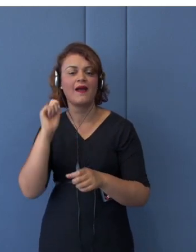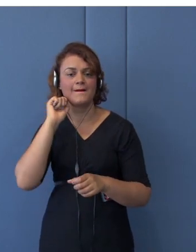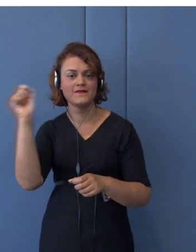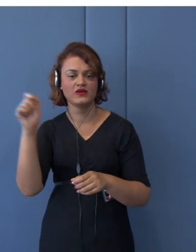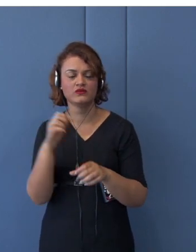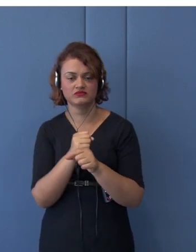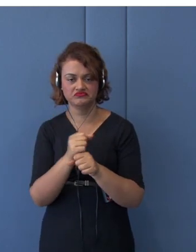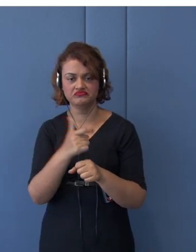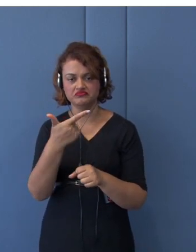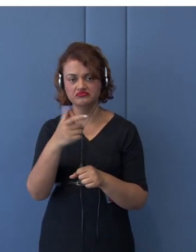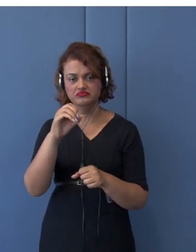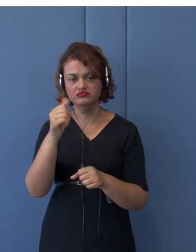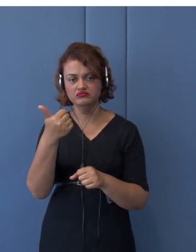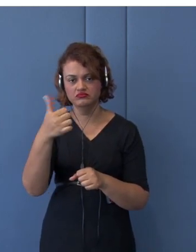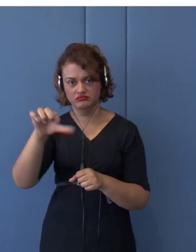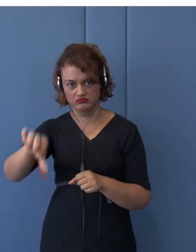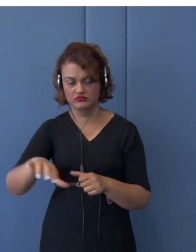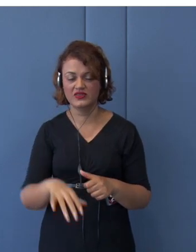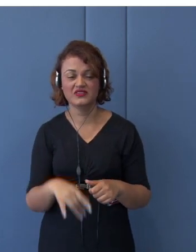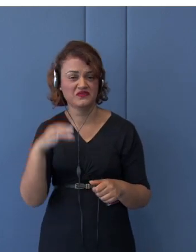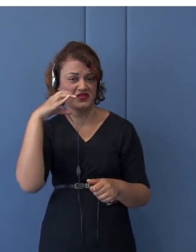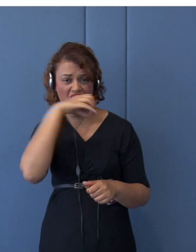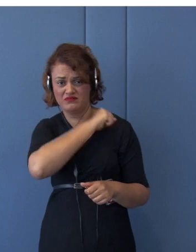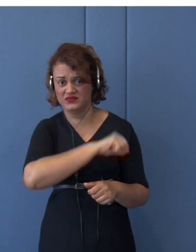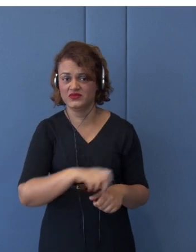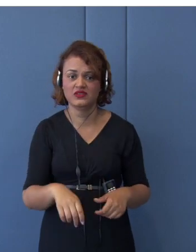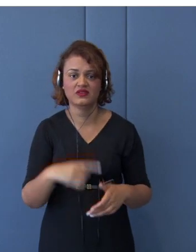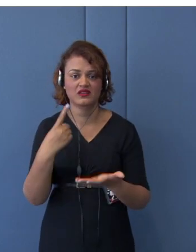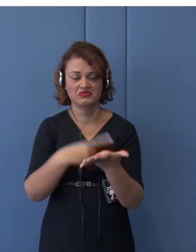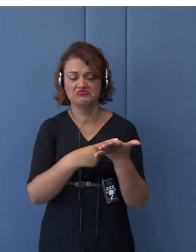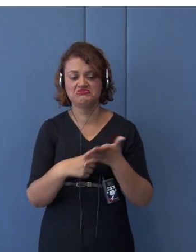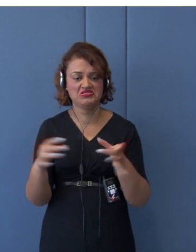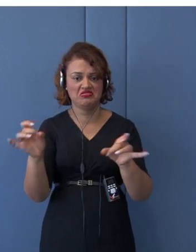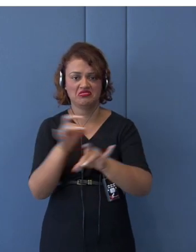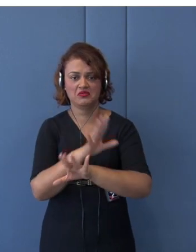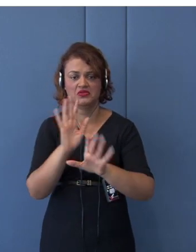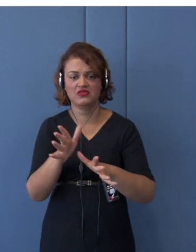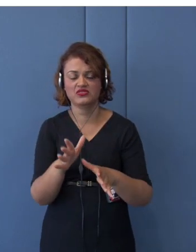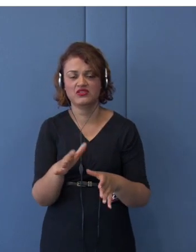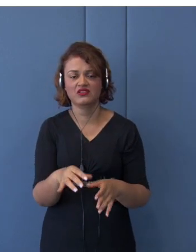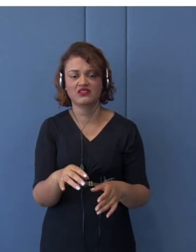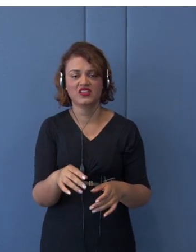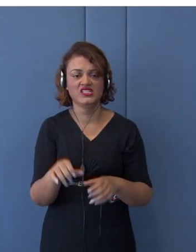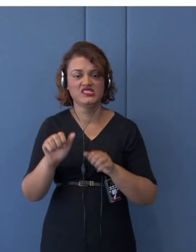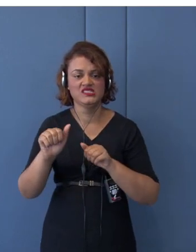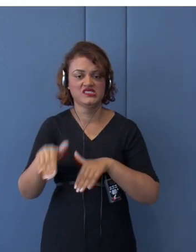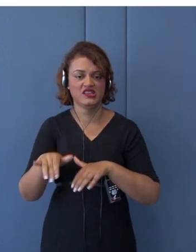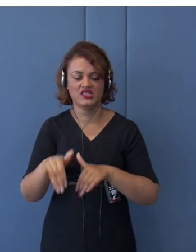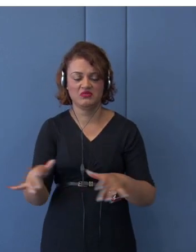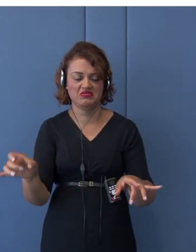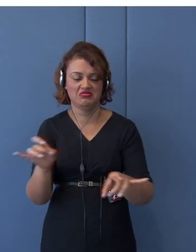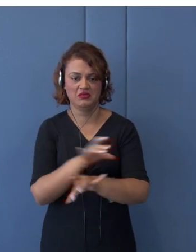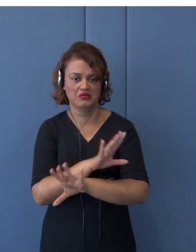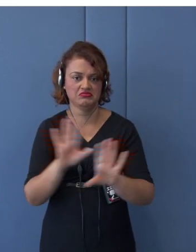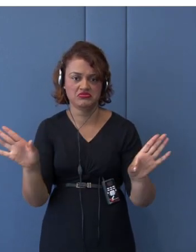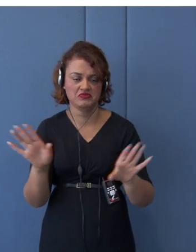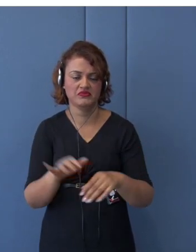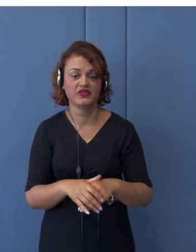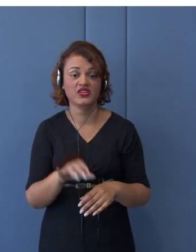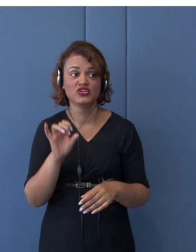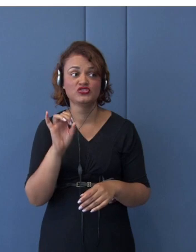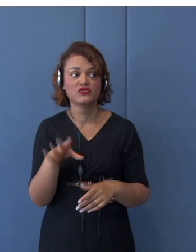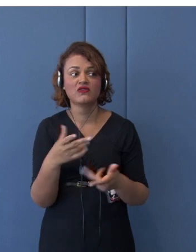negotiation, already concluded in September 2019. And it was limited only to the goods. Therefore,